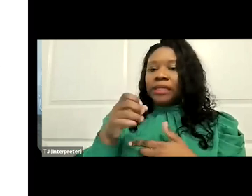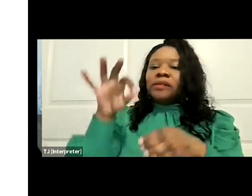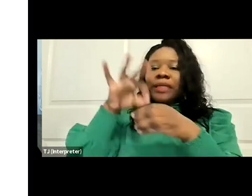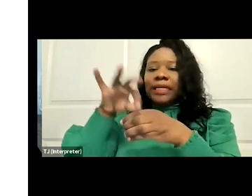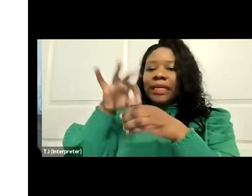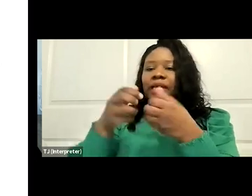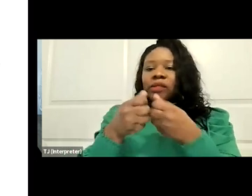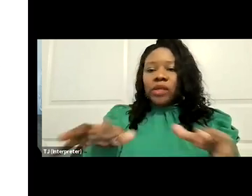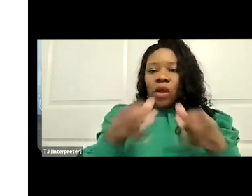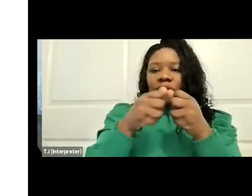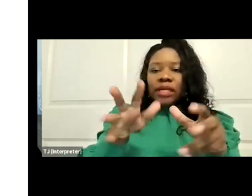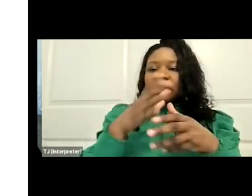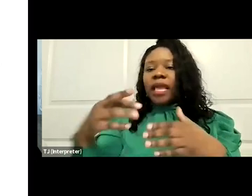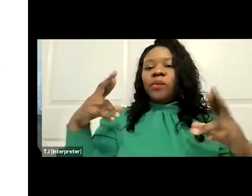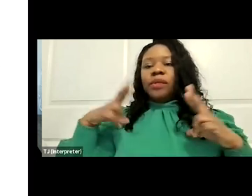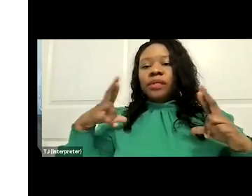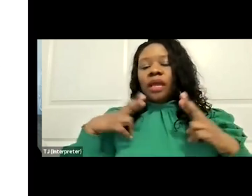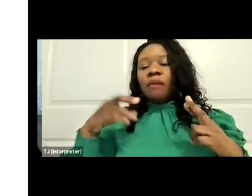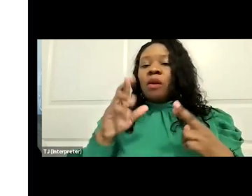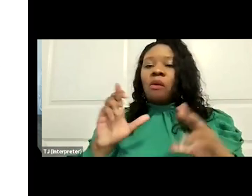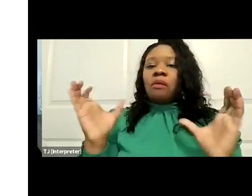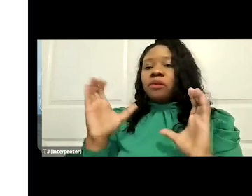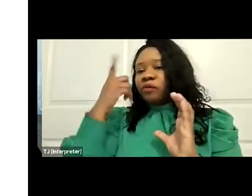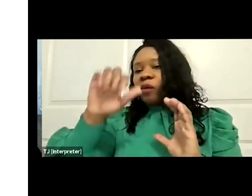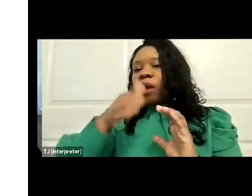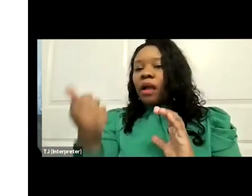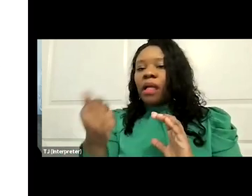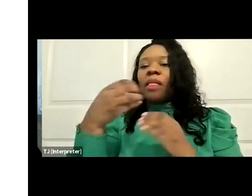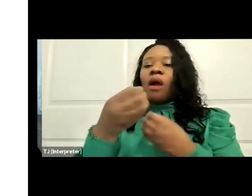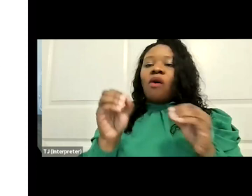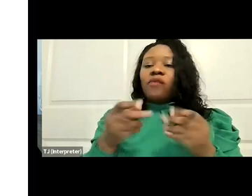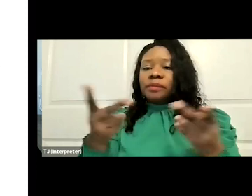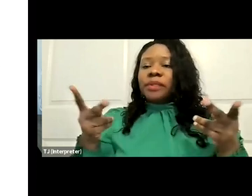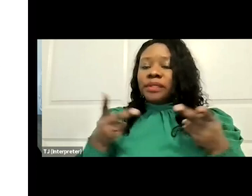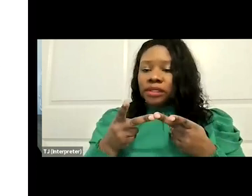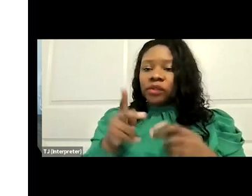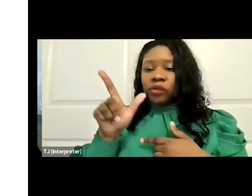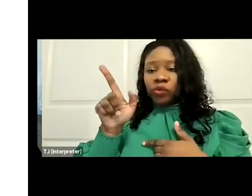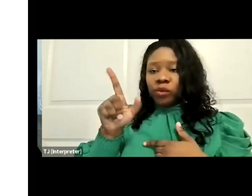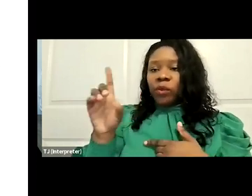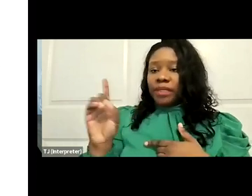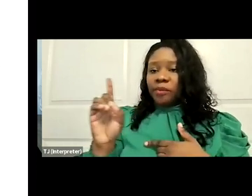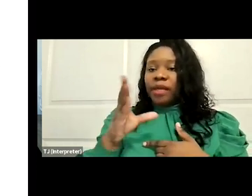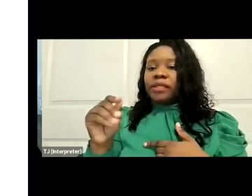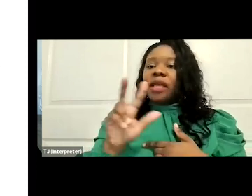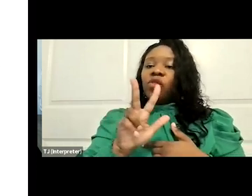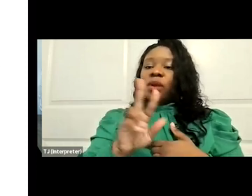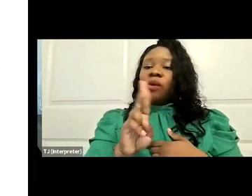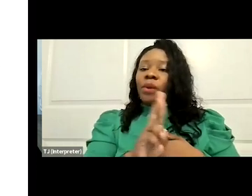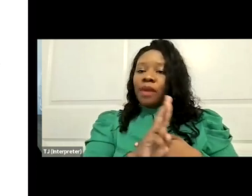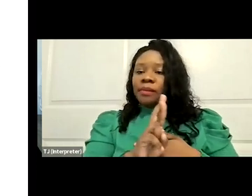retirements, or seeking other offices, 21 Democrats and three Republicans.